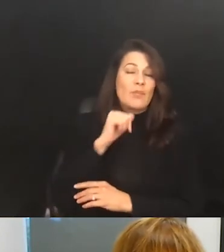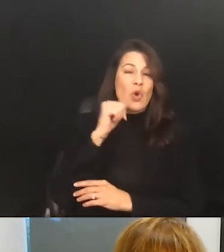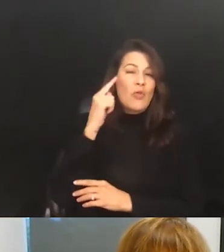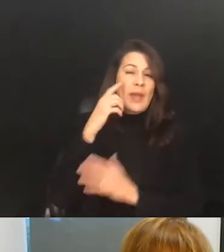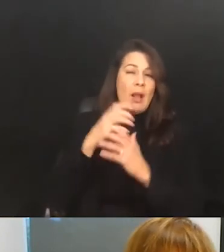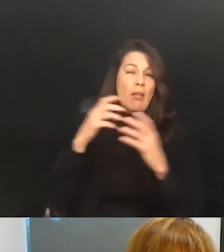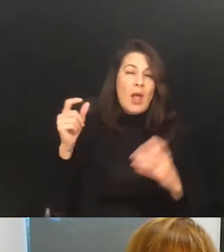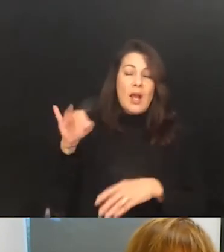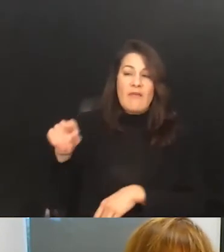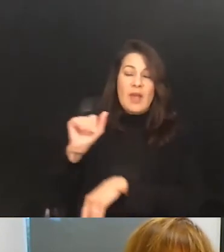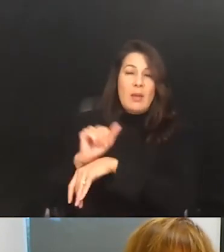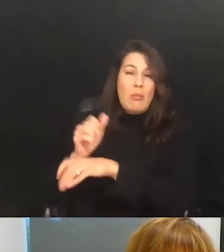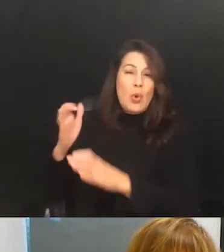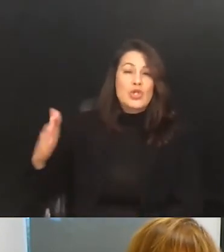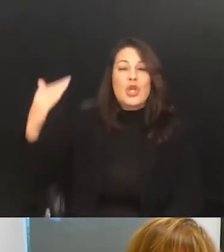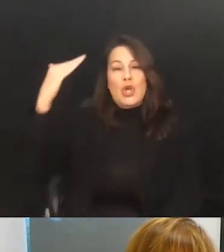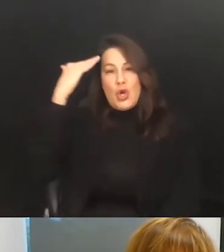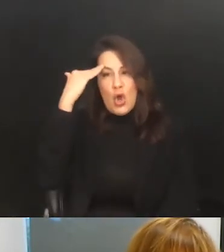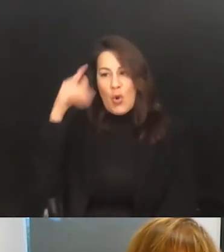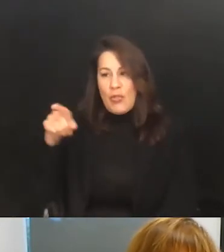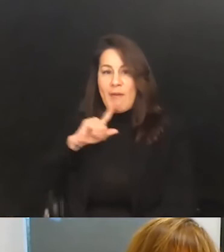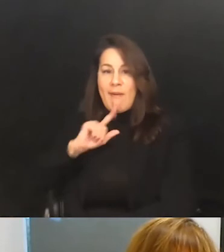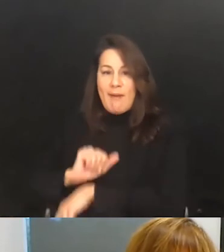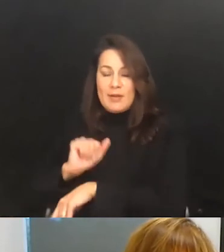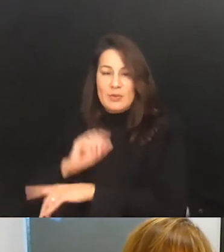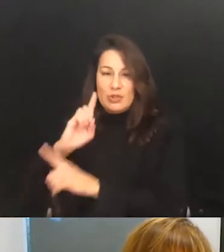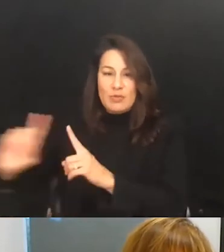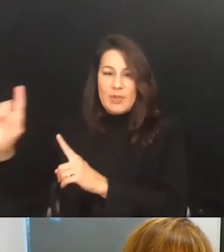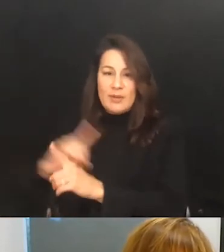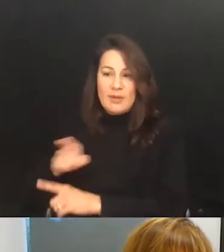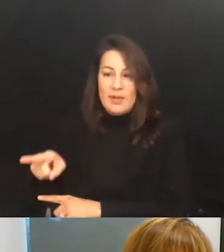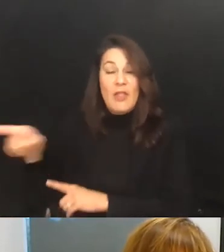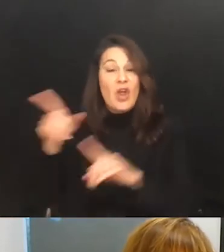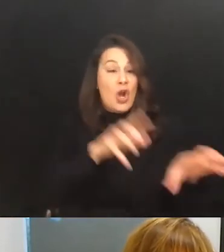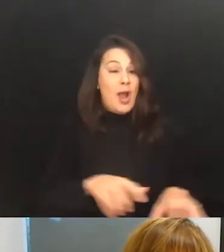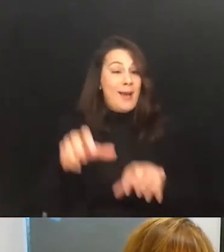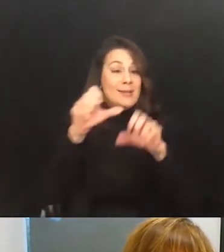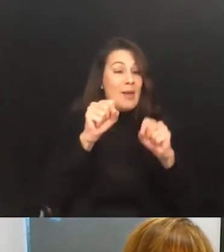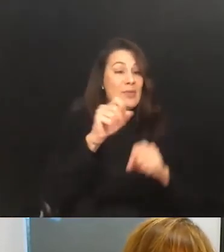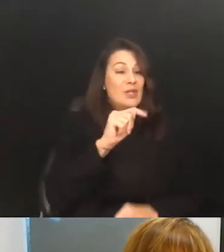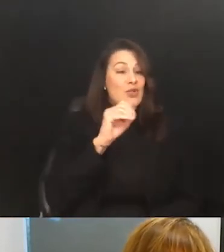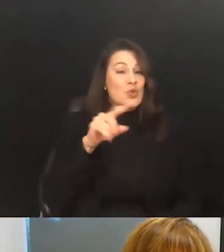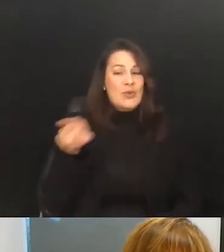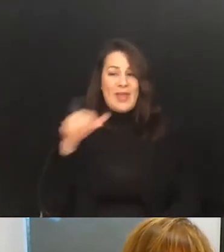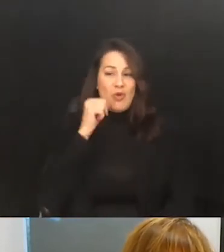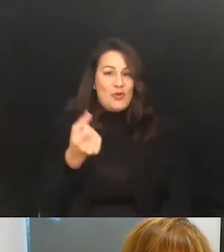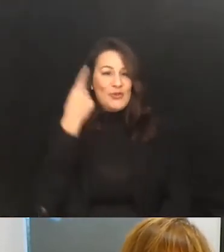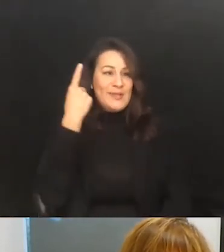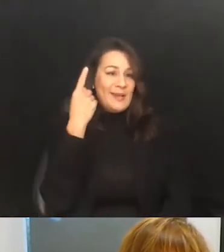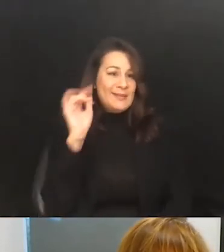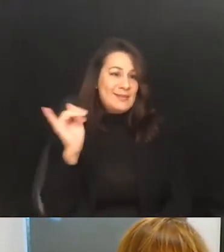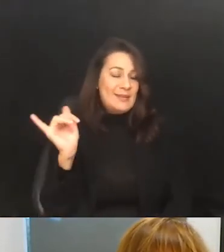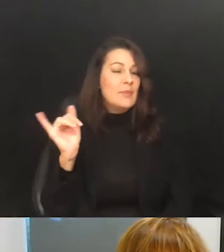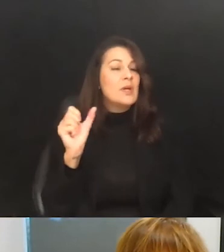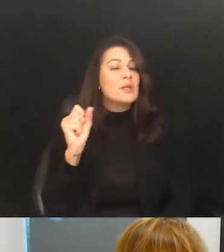employers know that they're discriminating. Um, they, they, you know, they're adopting tools that they don't understand either. And so